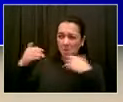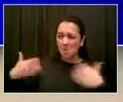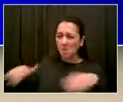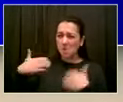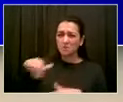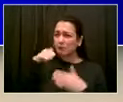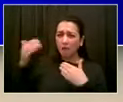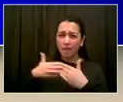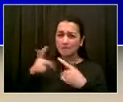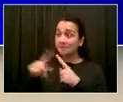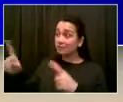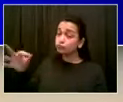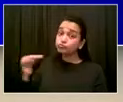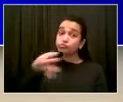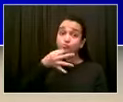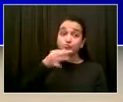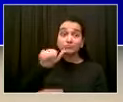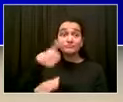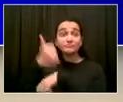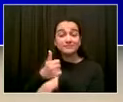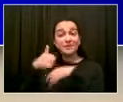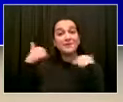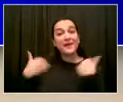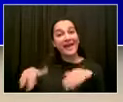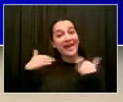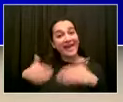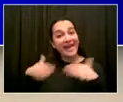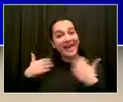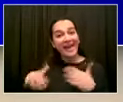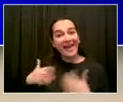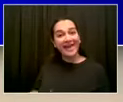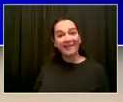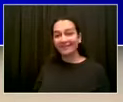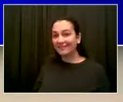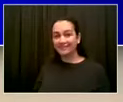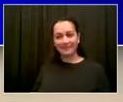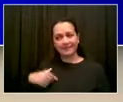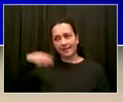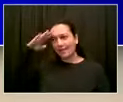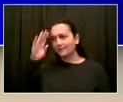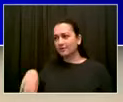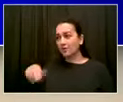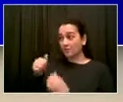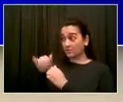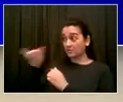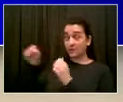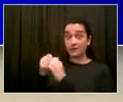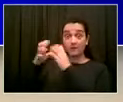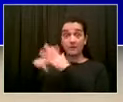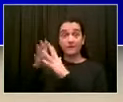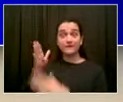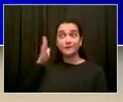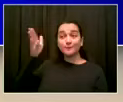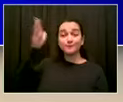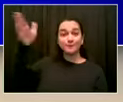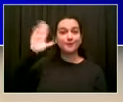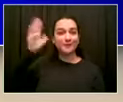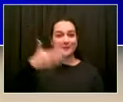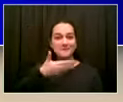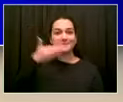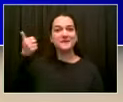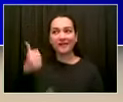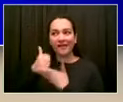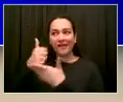we turn things around this summer, and you're going to save lives, and I just want to thank you for the profound work you're doing. God bless you.